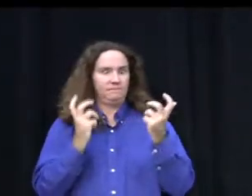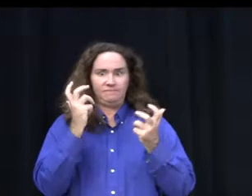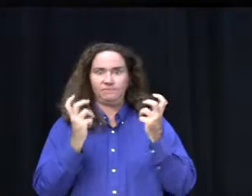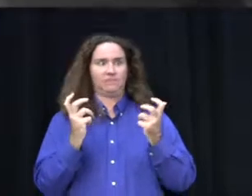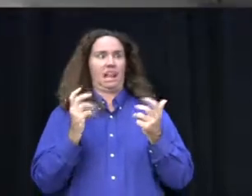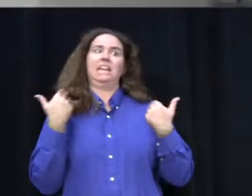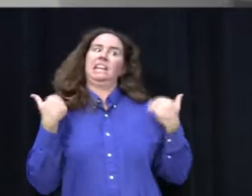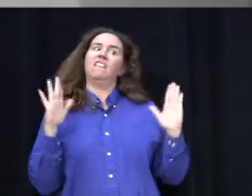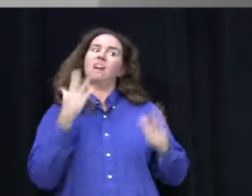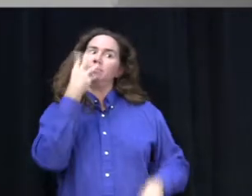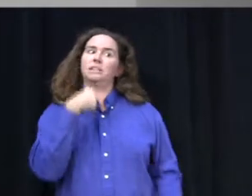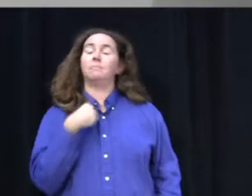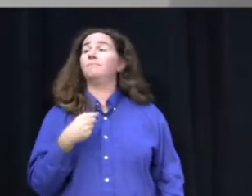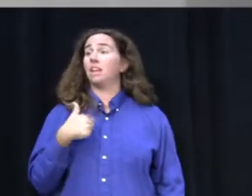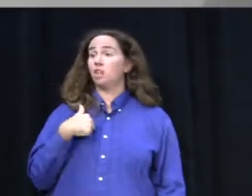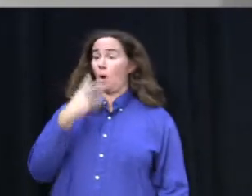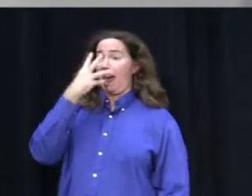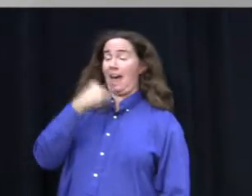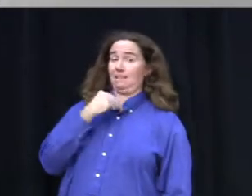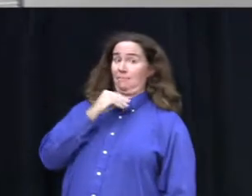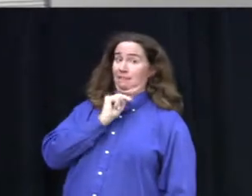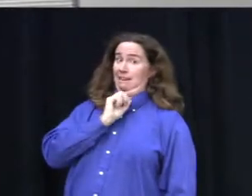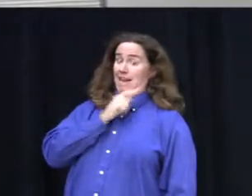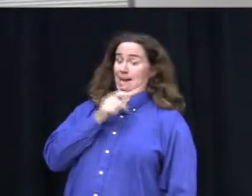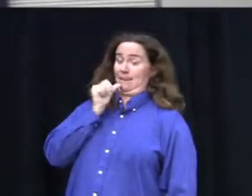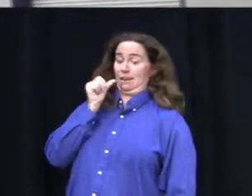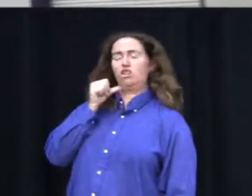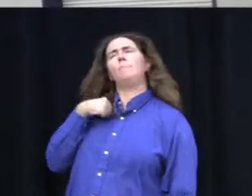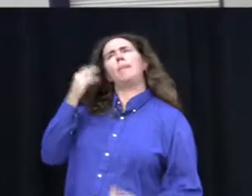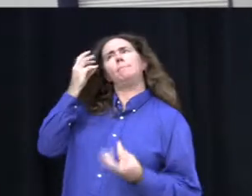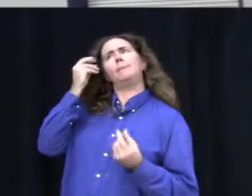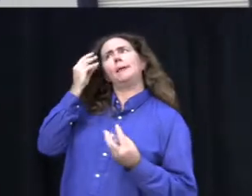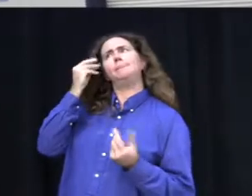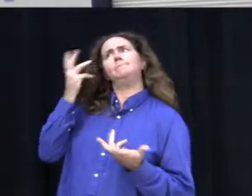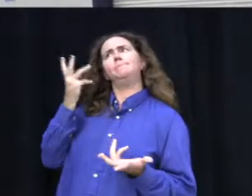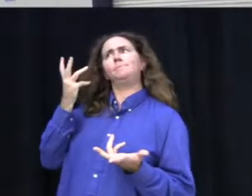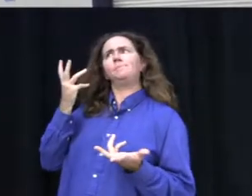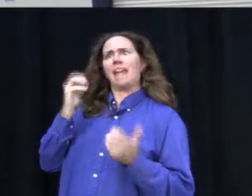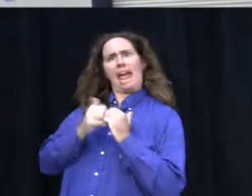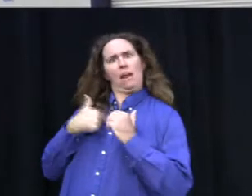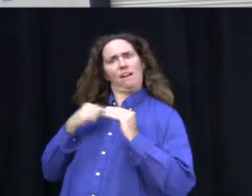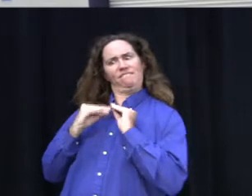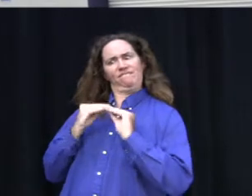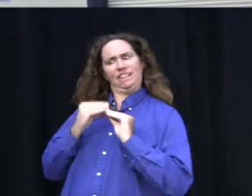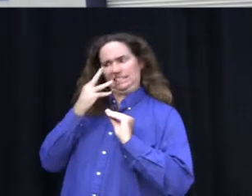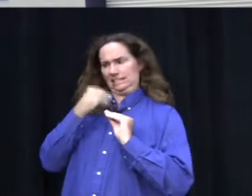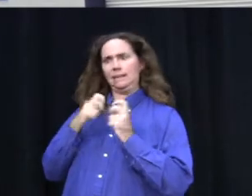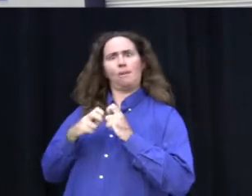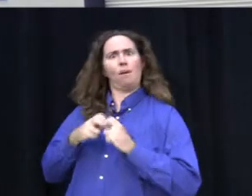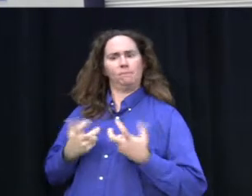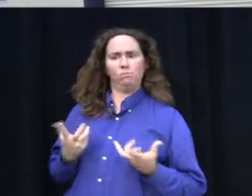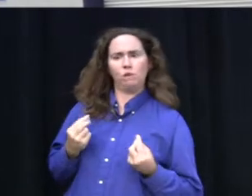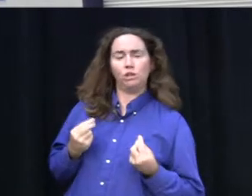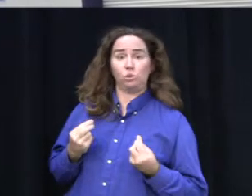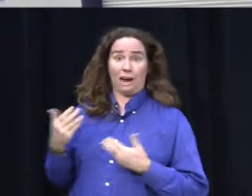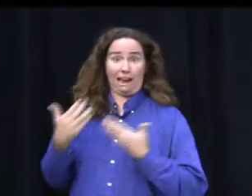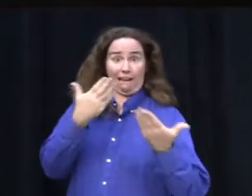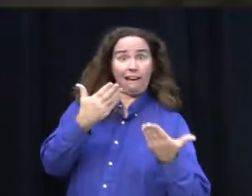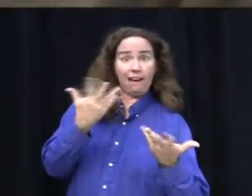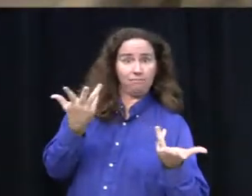sleep. So after I took my nap yesterday, I was thinking, how do I fix this sleep problem? Here's some tips.